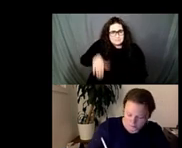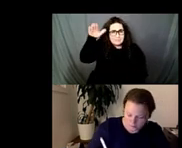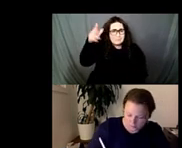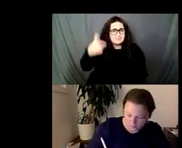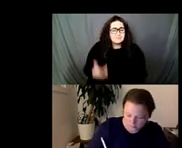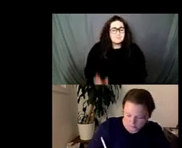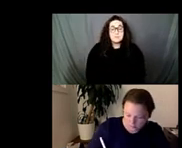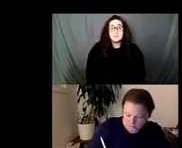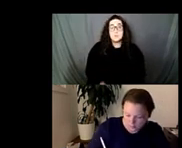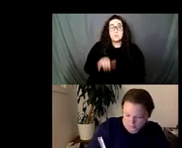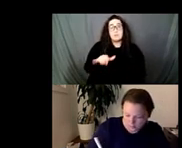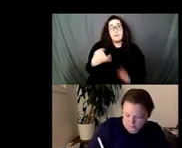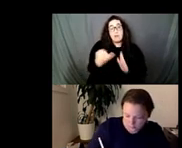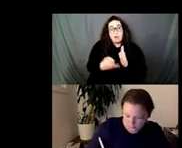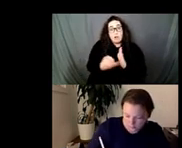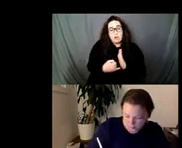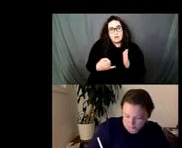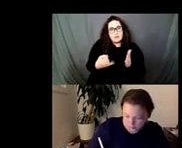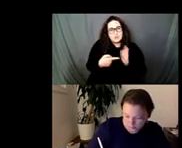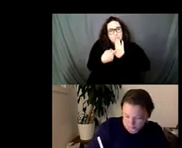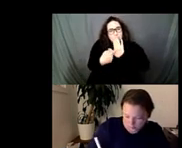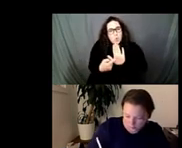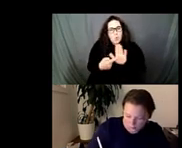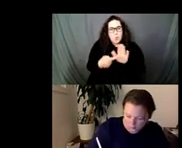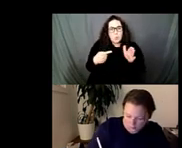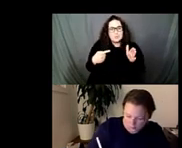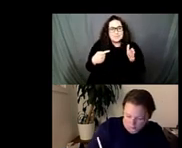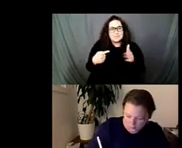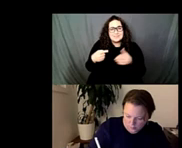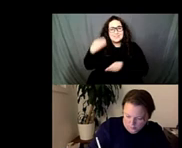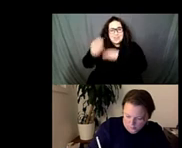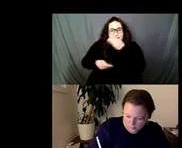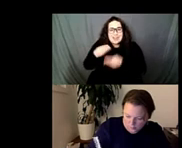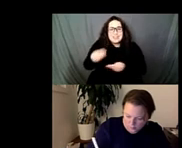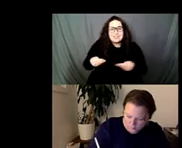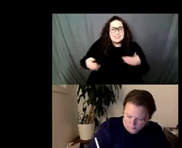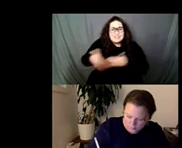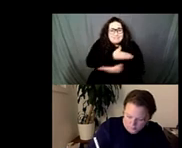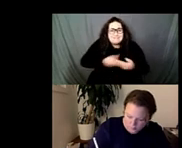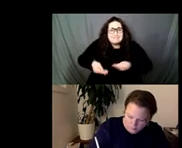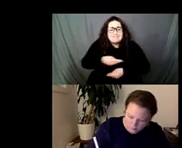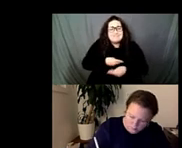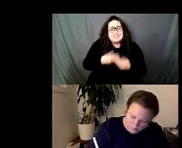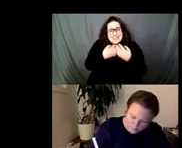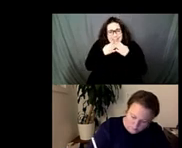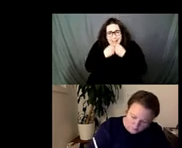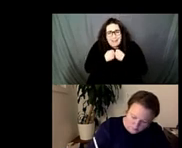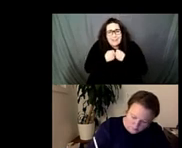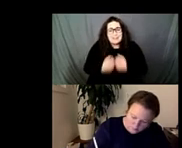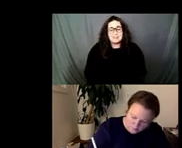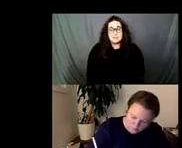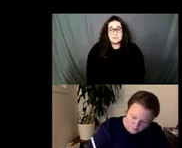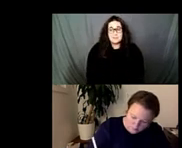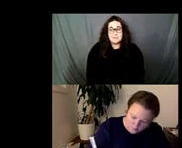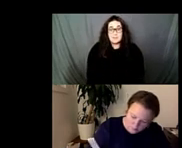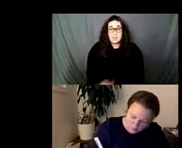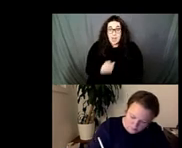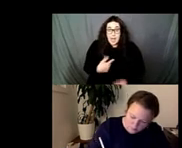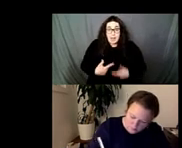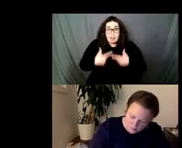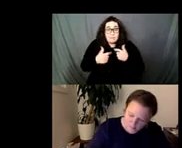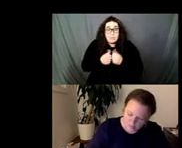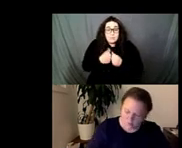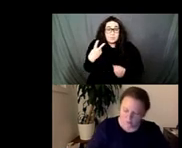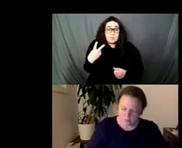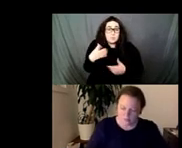and care and even just like I live with my two partners they are the loves of my life and in no small part I learned how